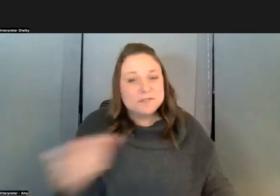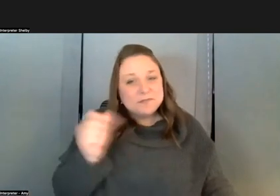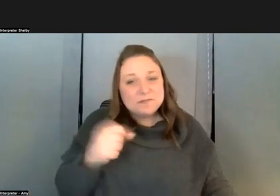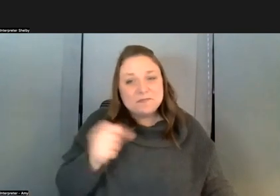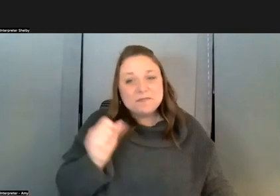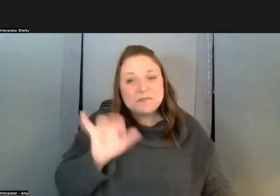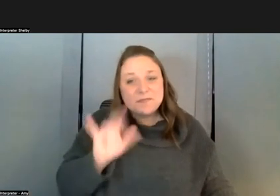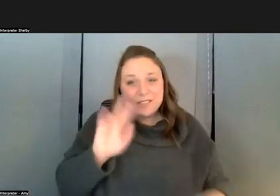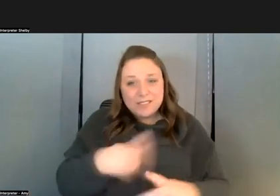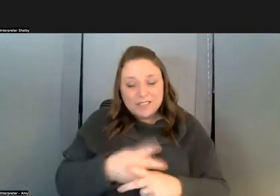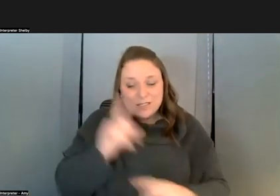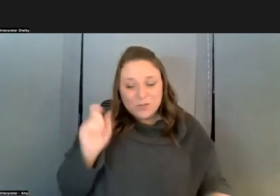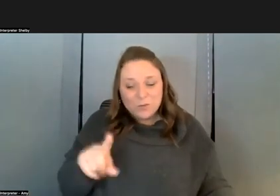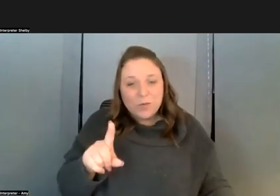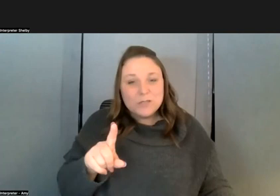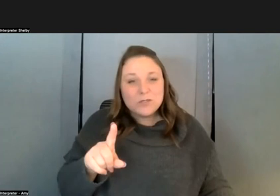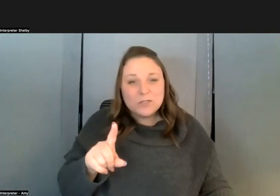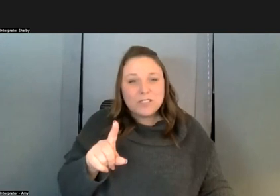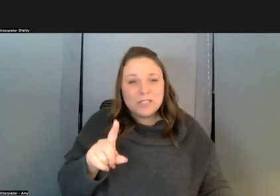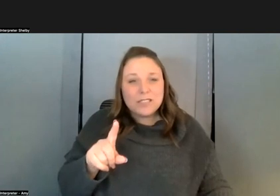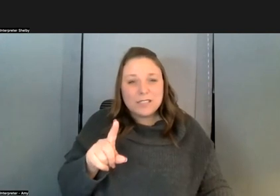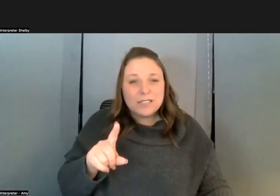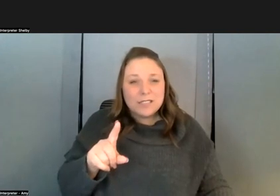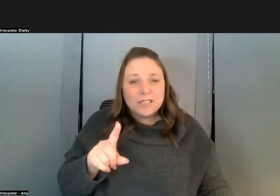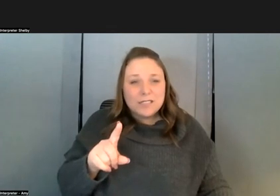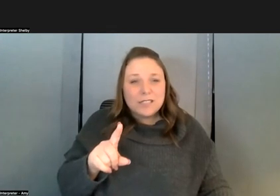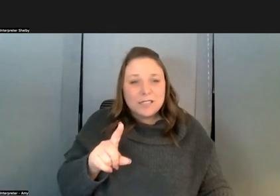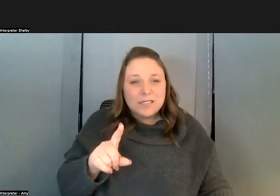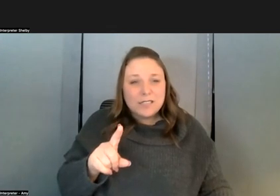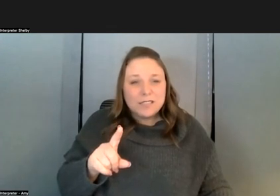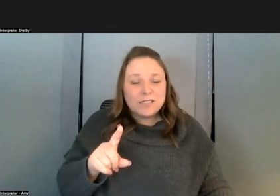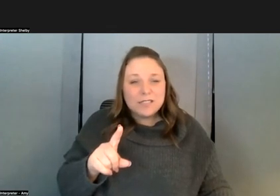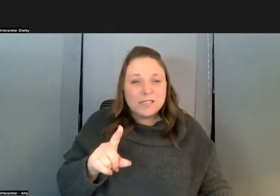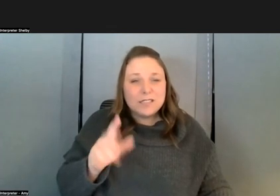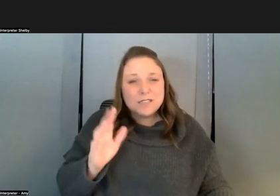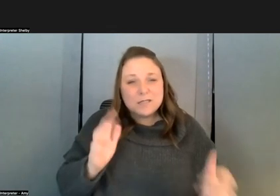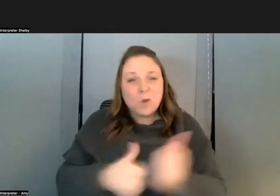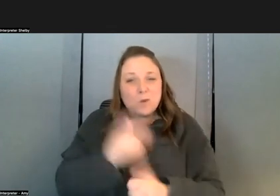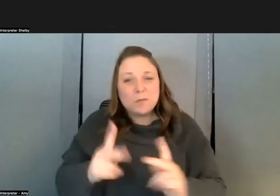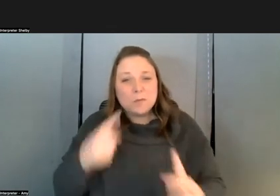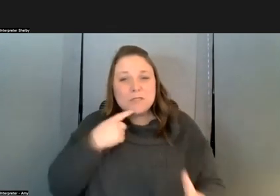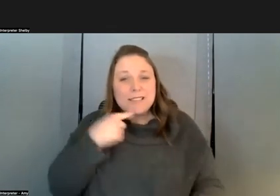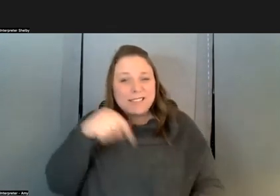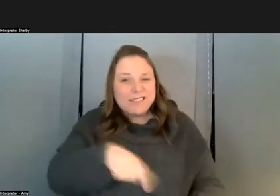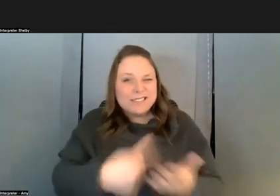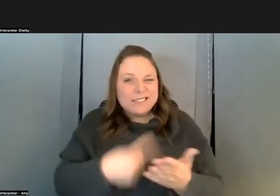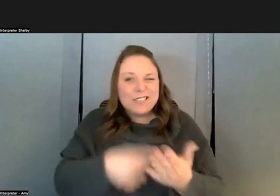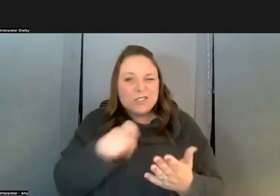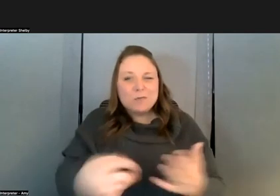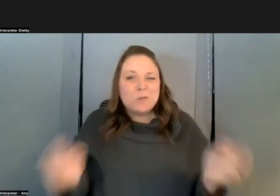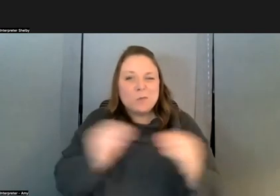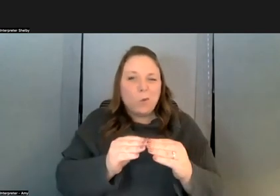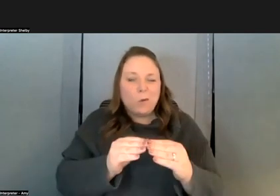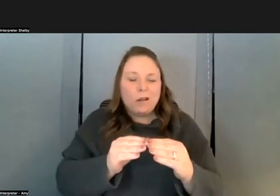question people put in it's a roundabout way of saying you know this discussion should be more practical than theoretical